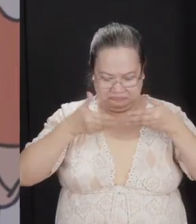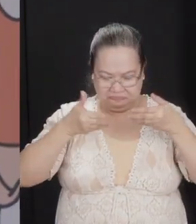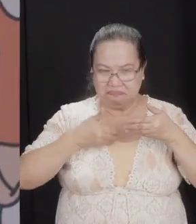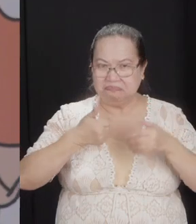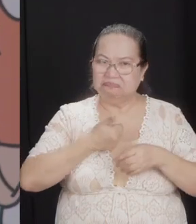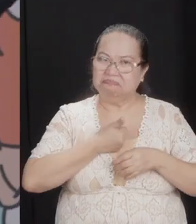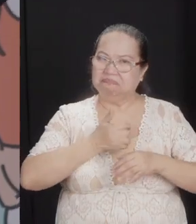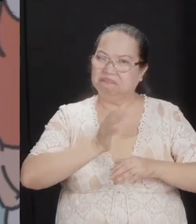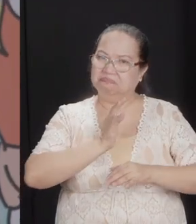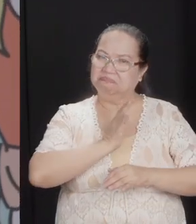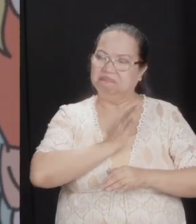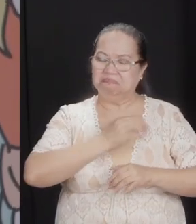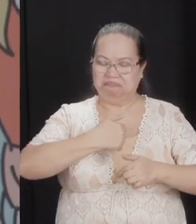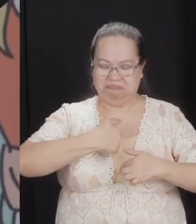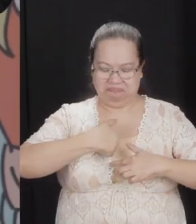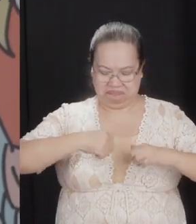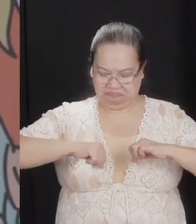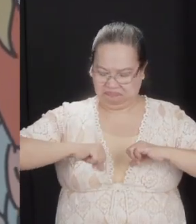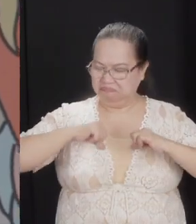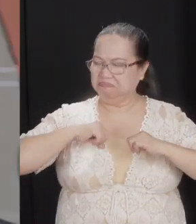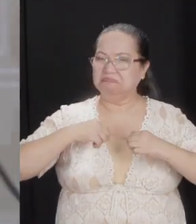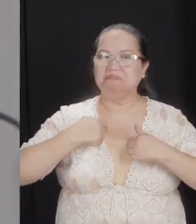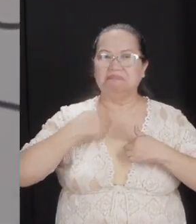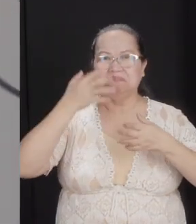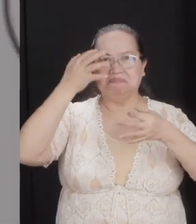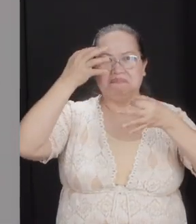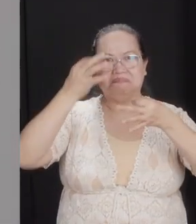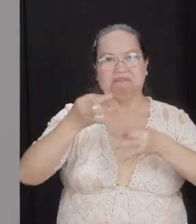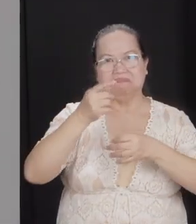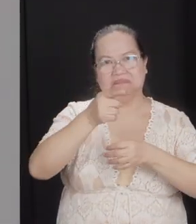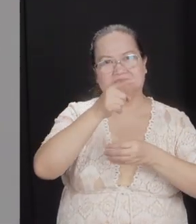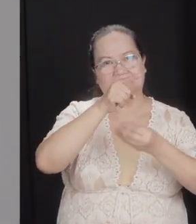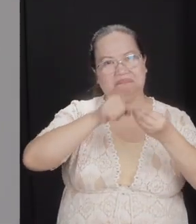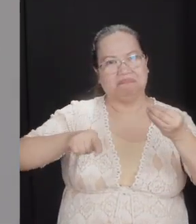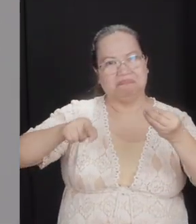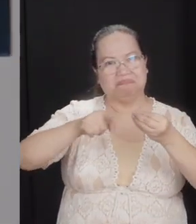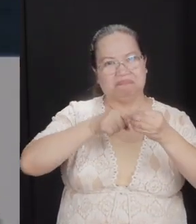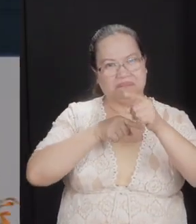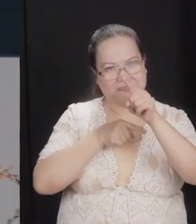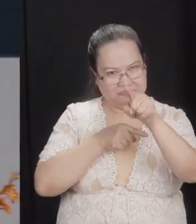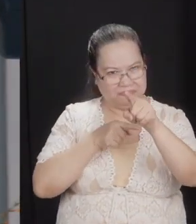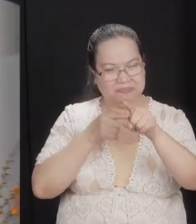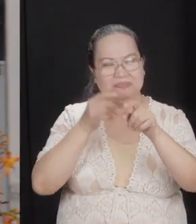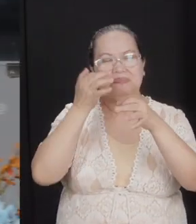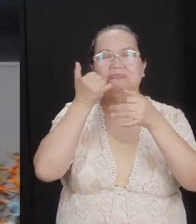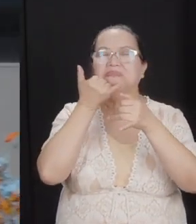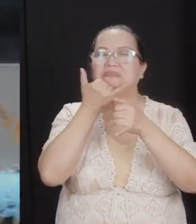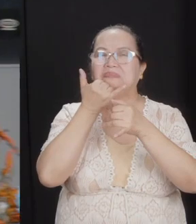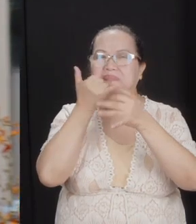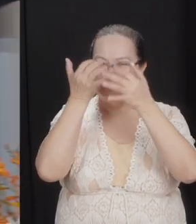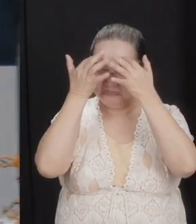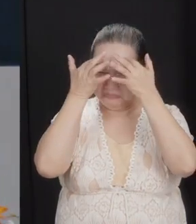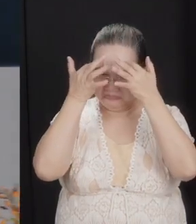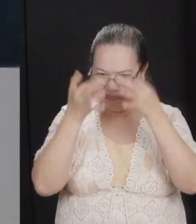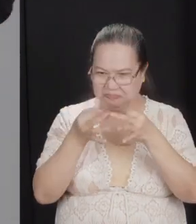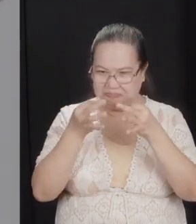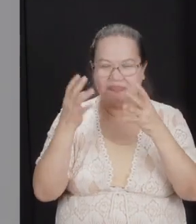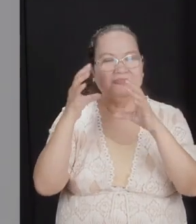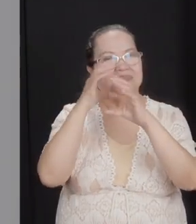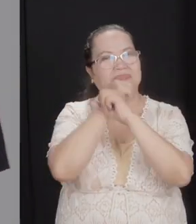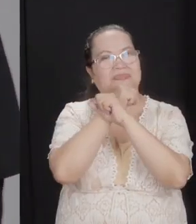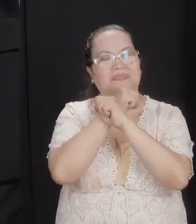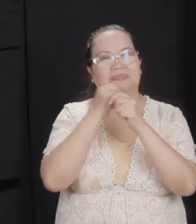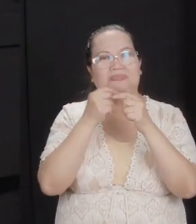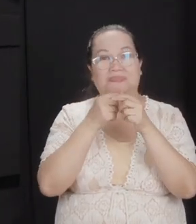makes me judge you. And that is almost always going to lead to a wrong conclusion. If I evaluate you